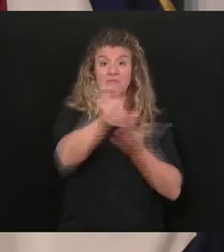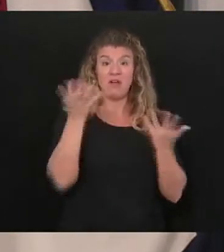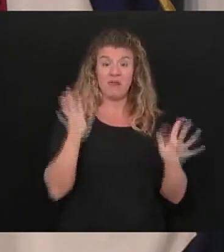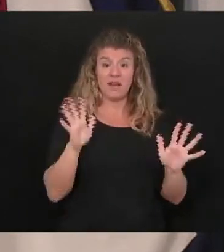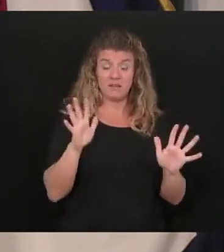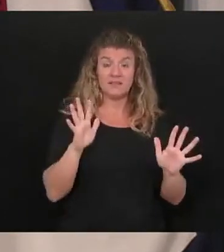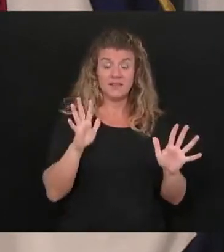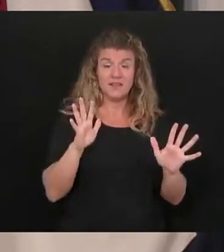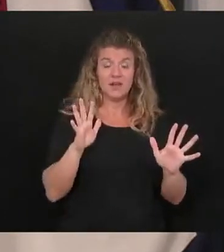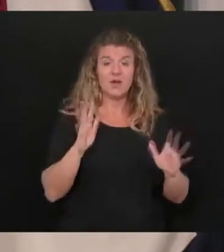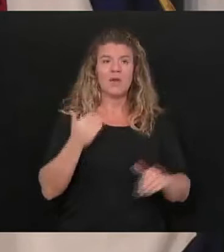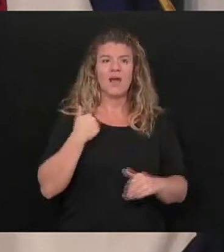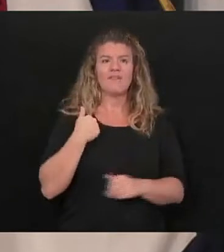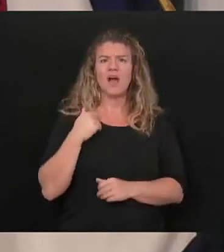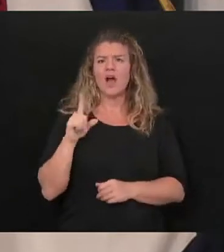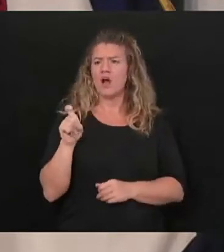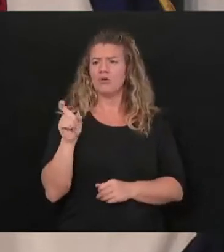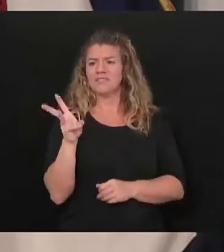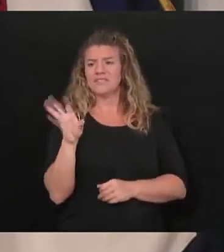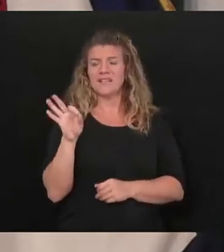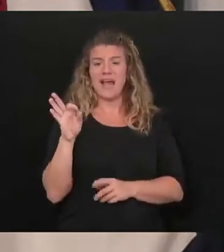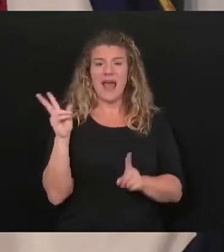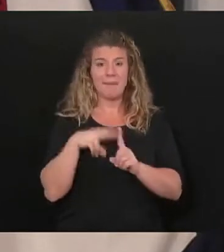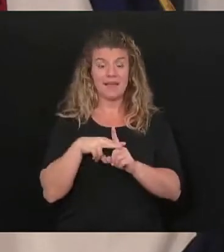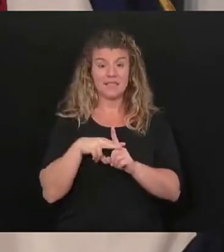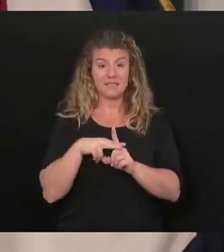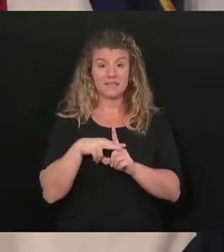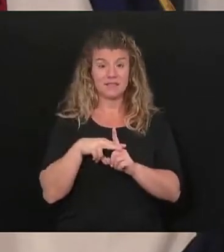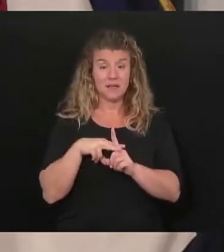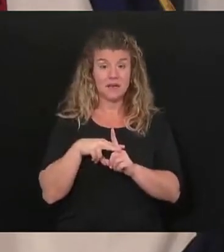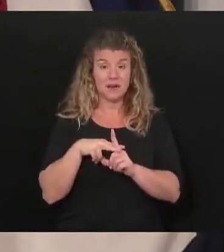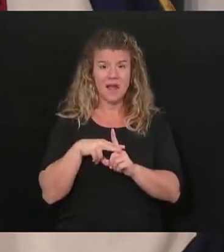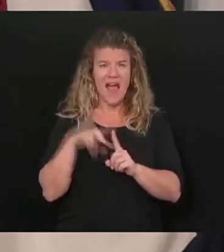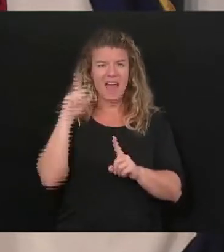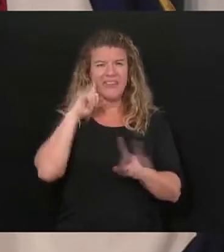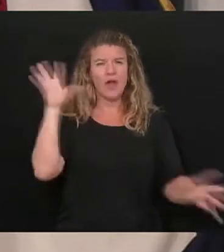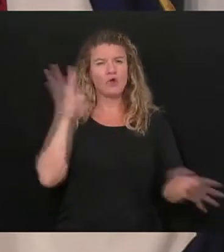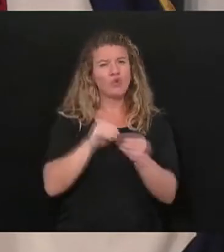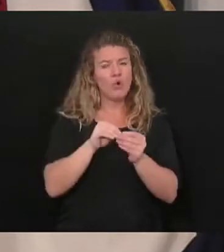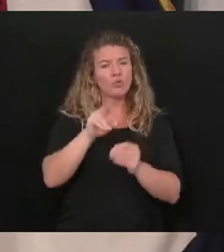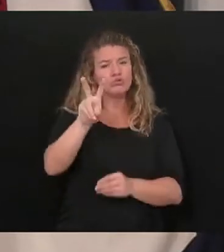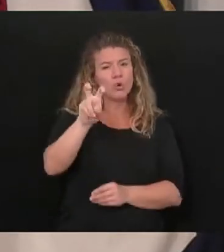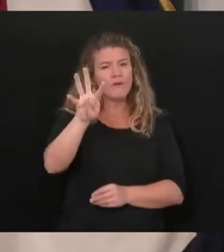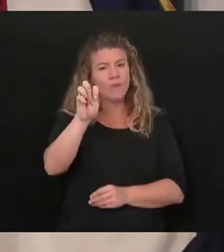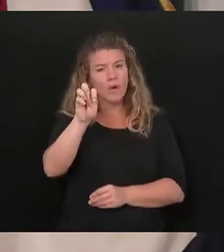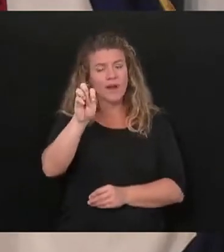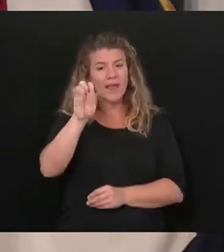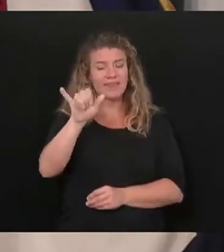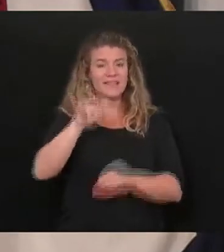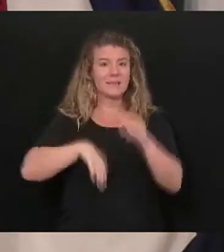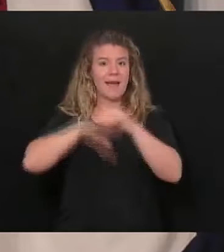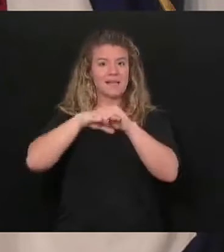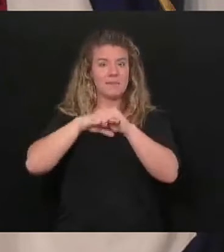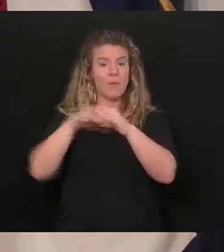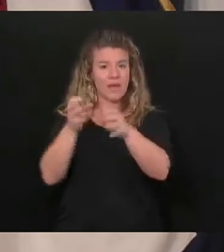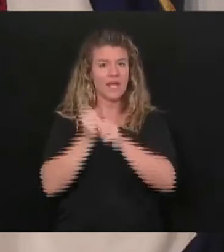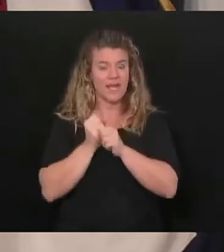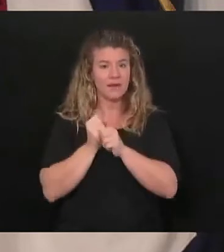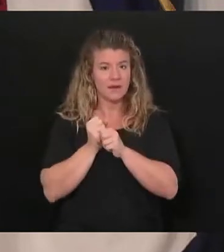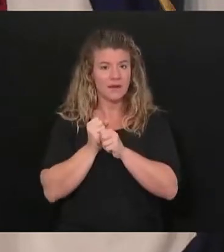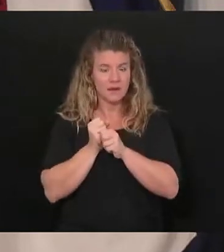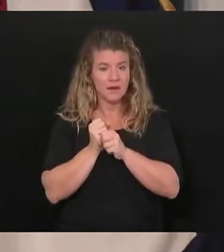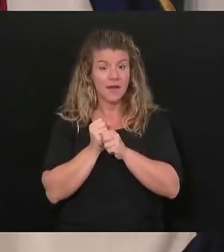We have 169 applicants. I think the grand total is about 240, the maximum we can get. But